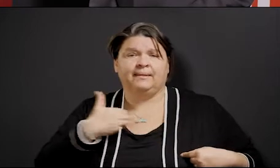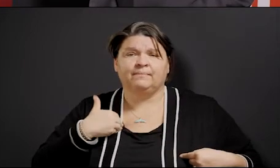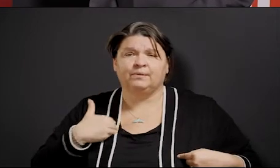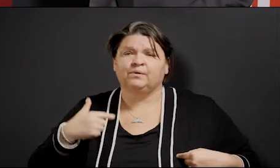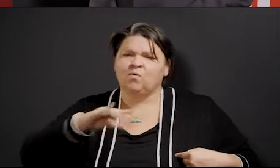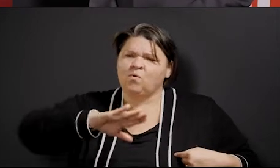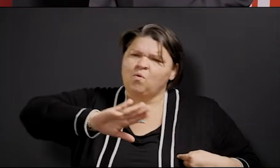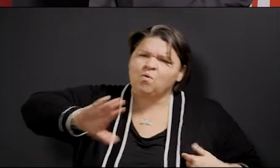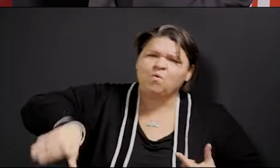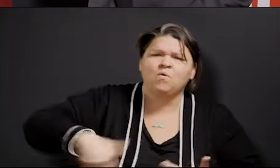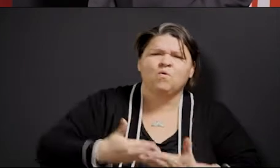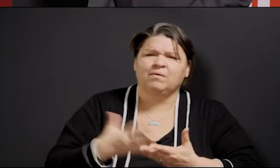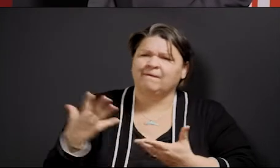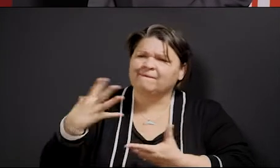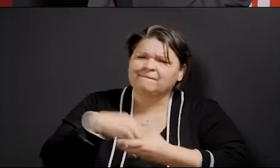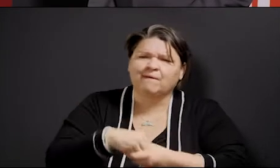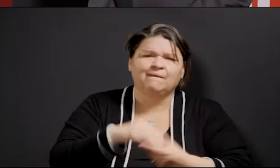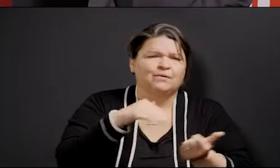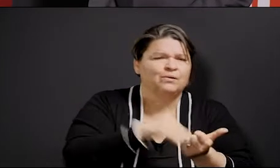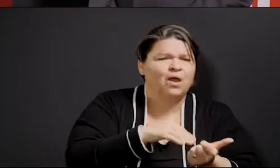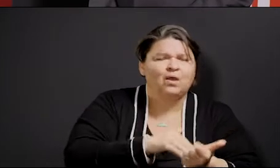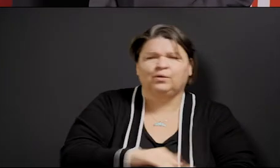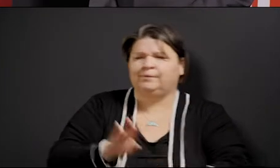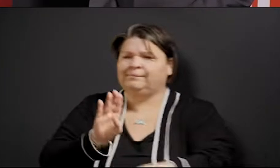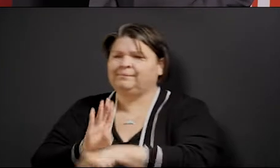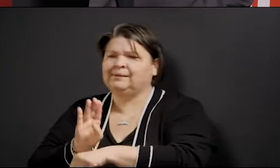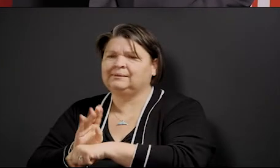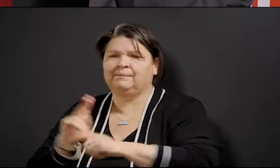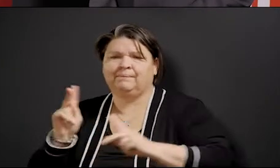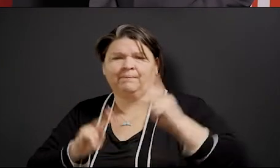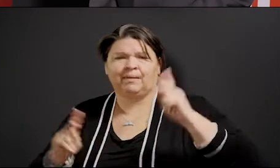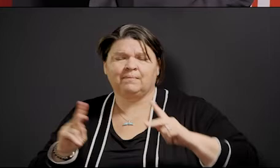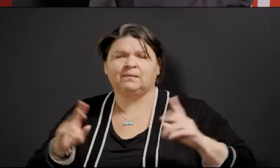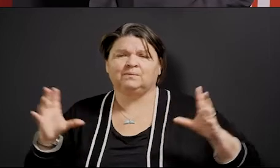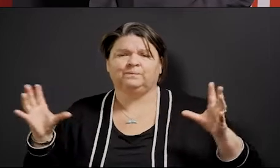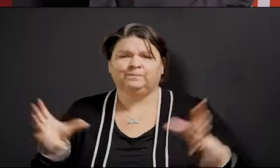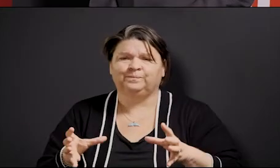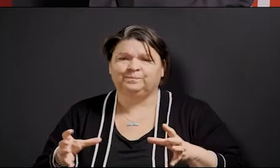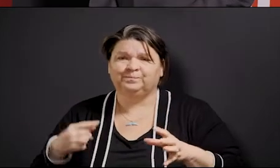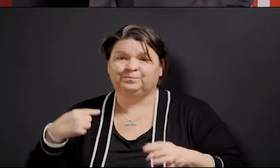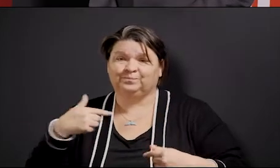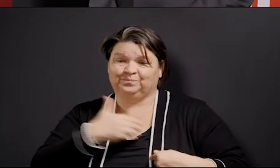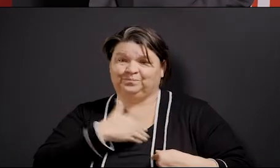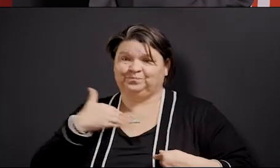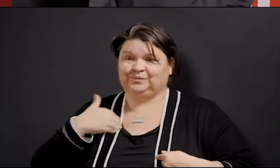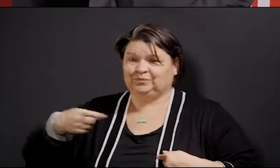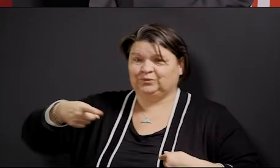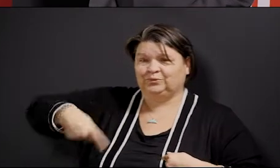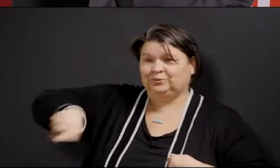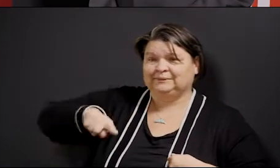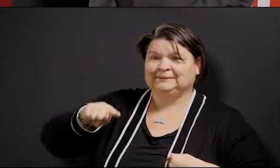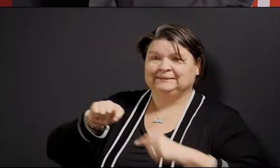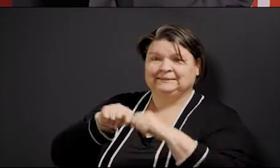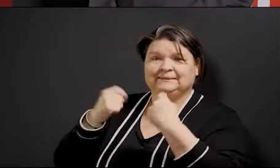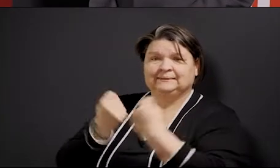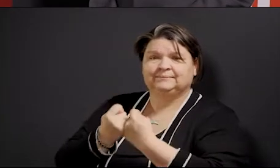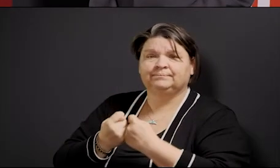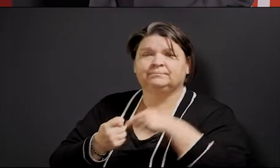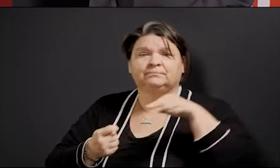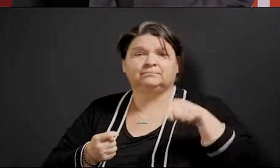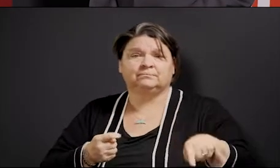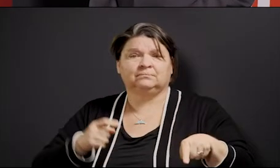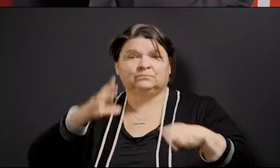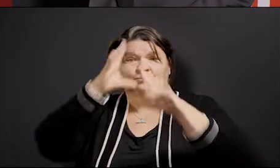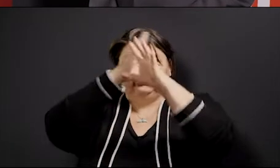members. And Dr. Argenbreid is a member of that team. So the president issued his criteria yesterday and I was pleased to see those,